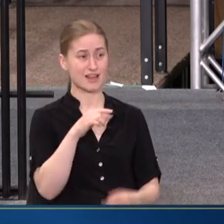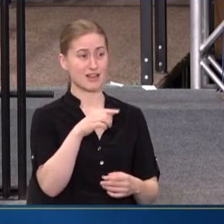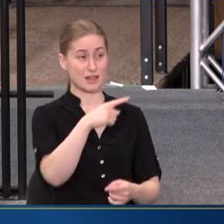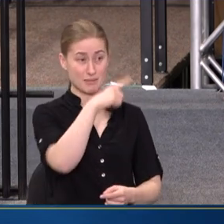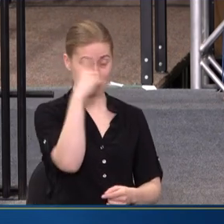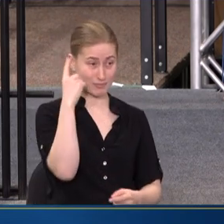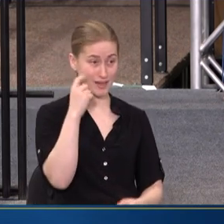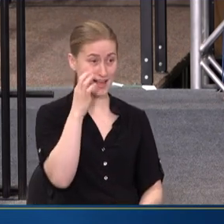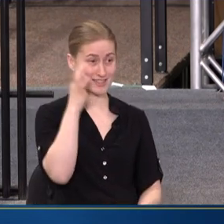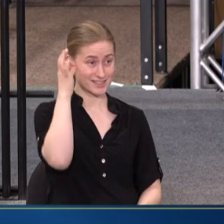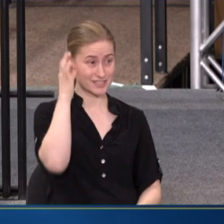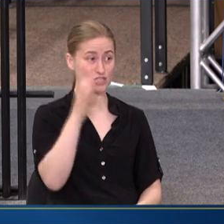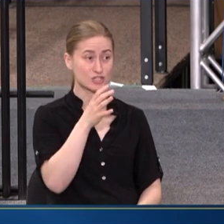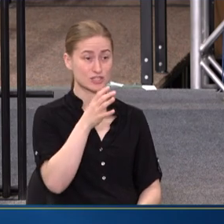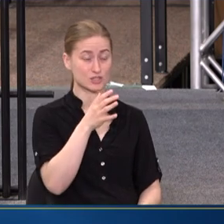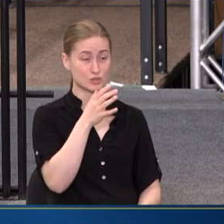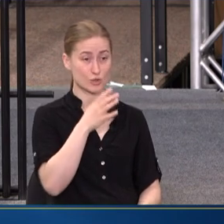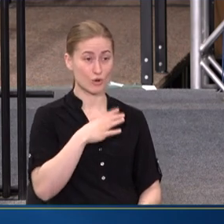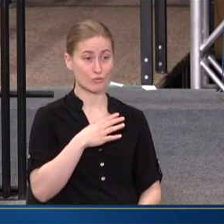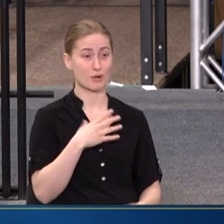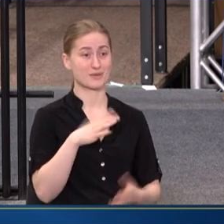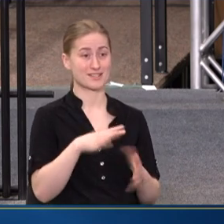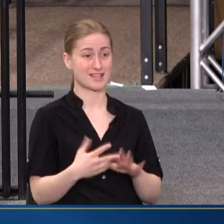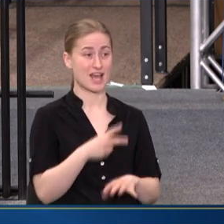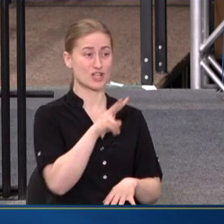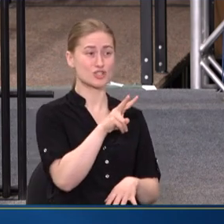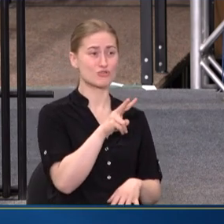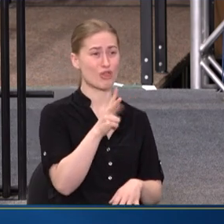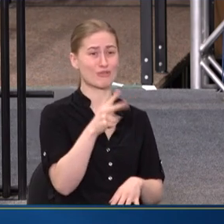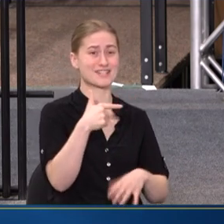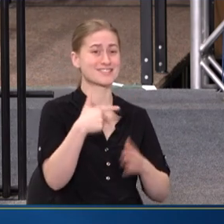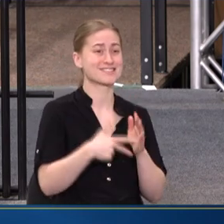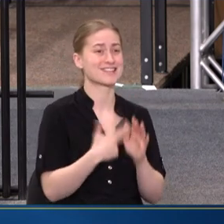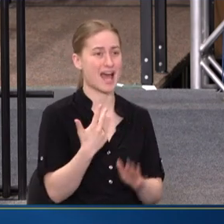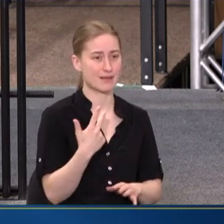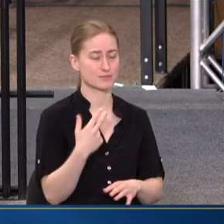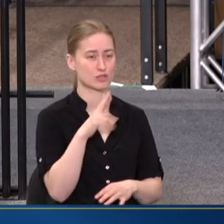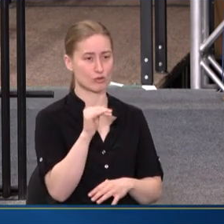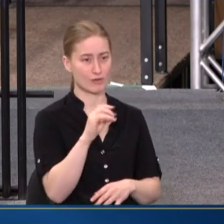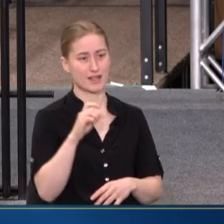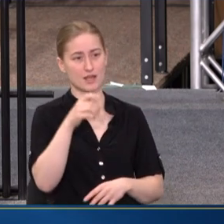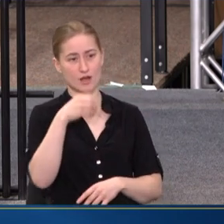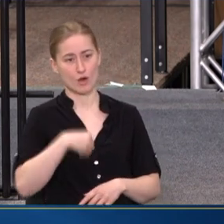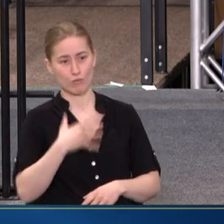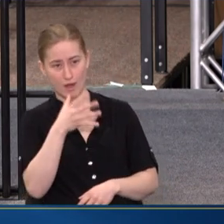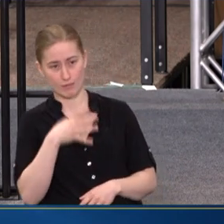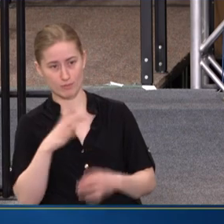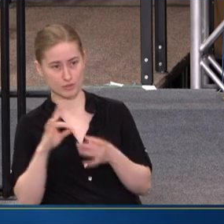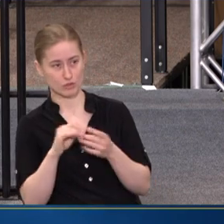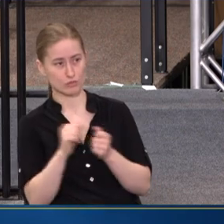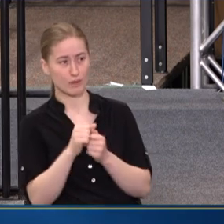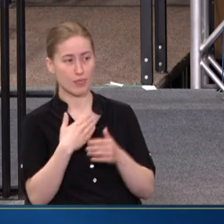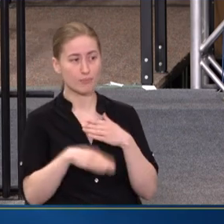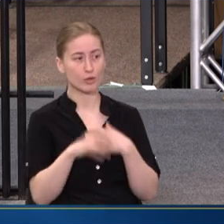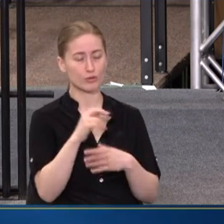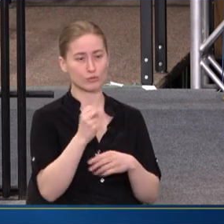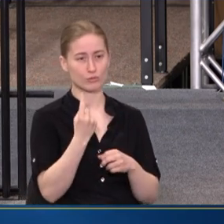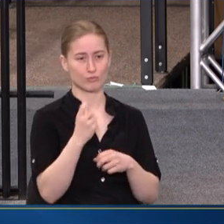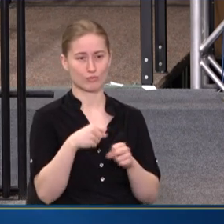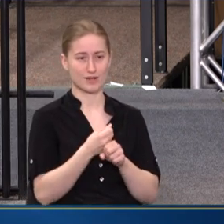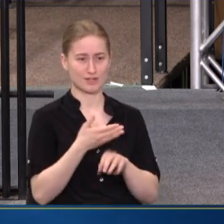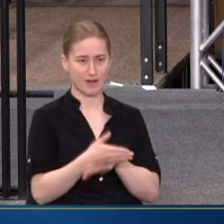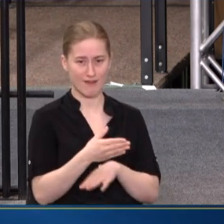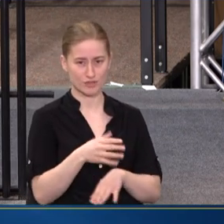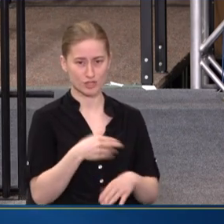INDIGENOUS WOMEN DIE AT TWO TO THREE TIMES THE RATE OF WHITE WOMEN IN THIS COUNTRY ASSOCIATED WITH BIRTH OR THE YEAR AFTER BIRTH, THAT'S JUST